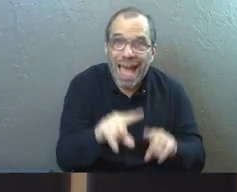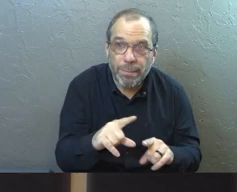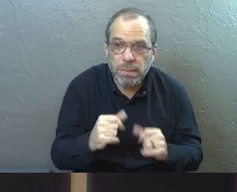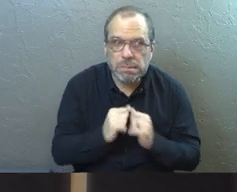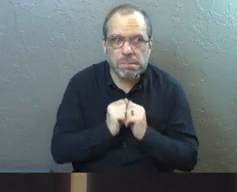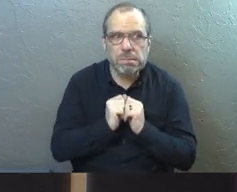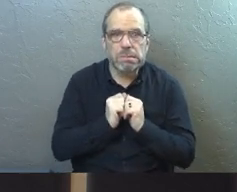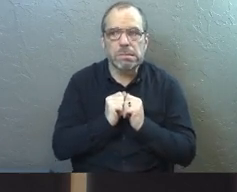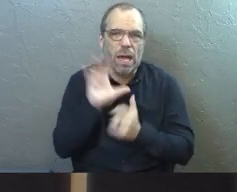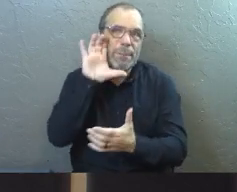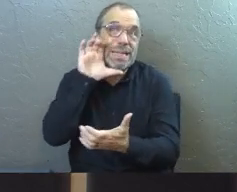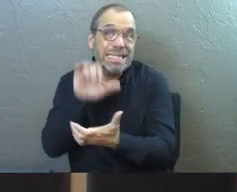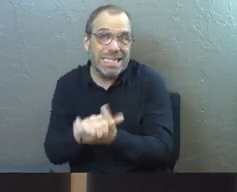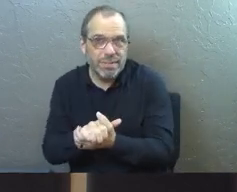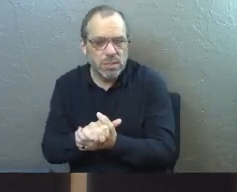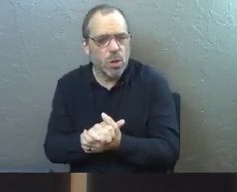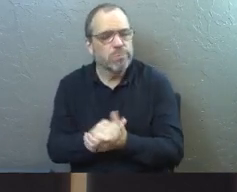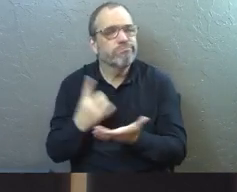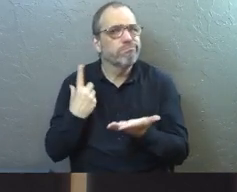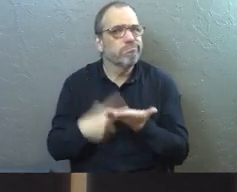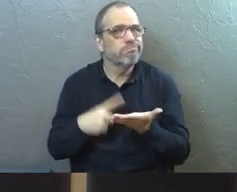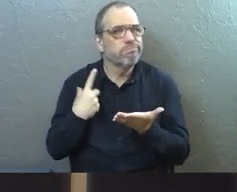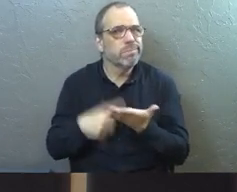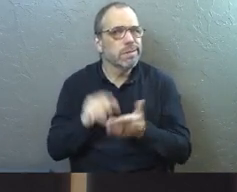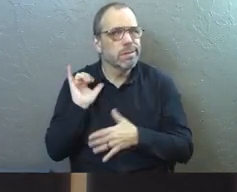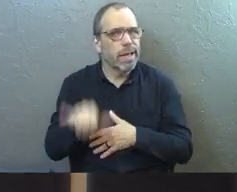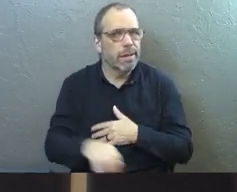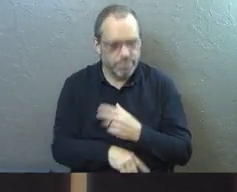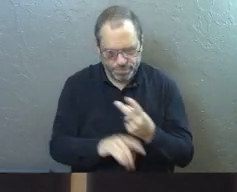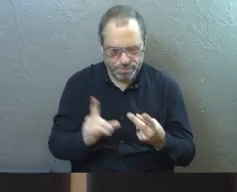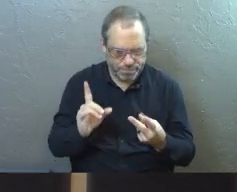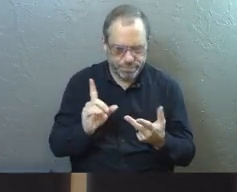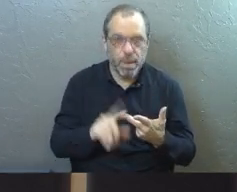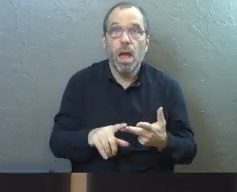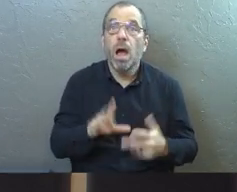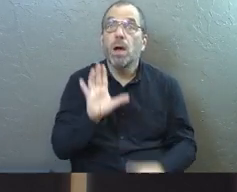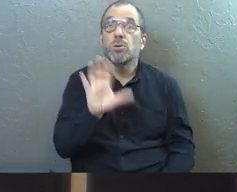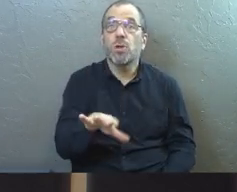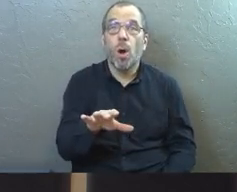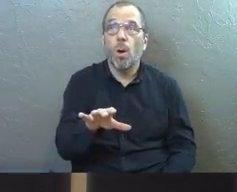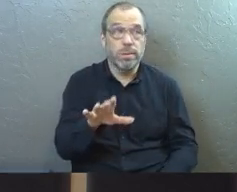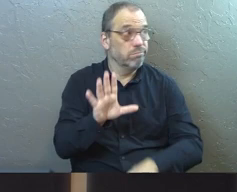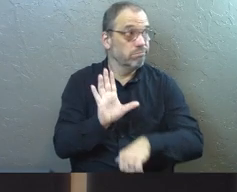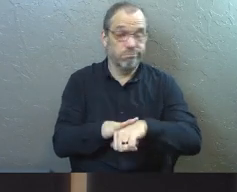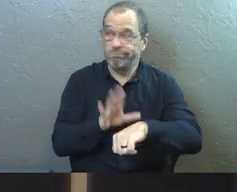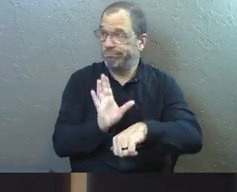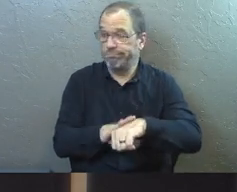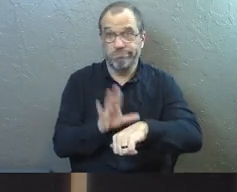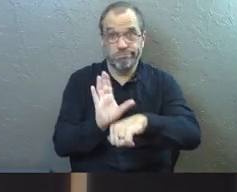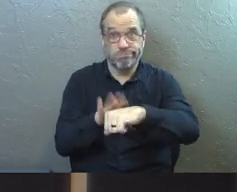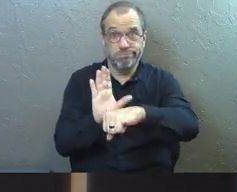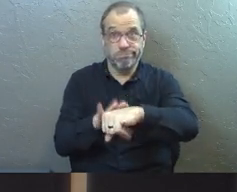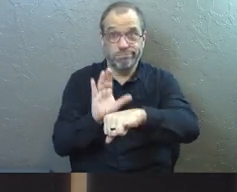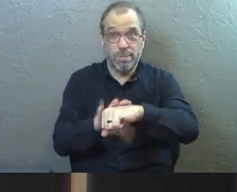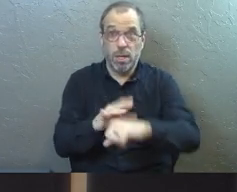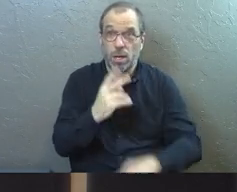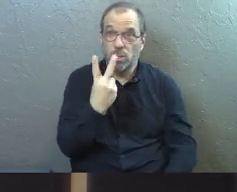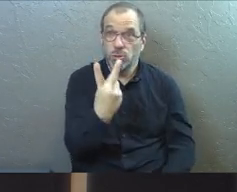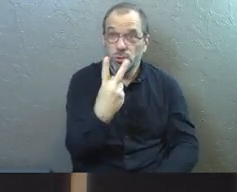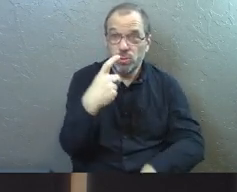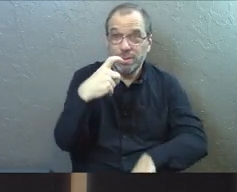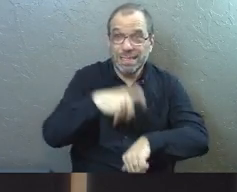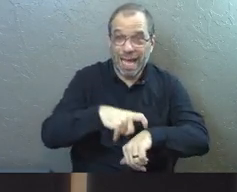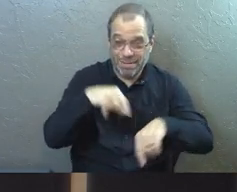make us believe. And so we've got to talk about that. So I'm going to give everybody the warning right here up front. There are going to be two